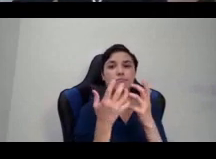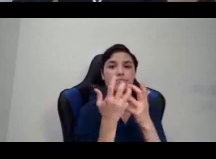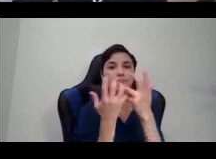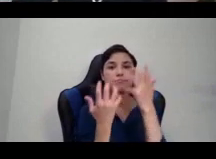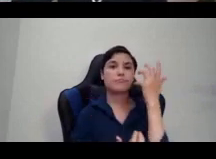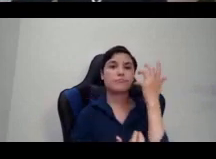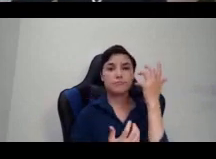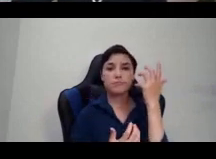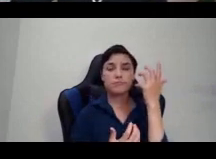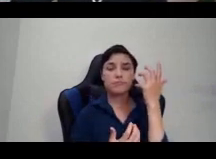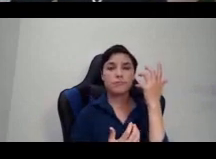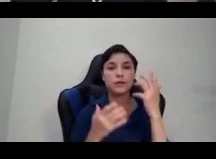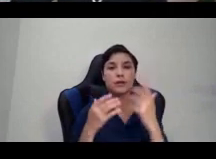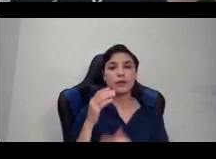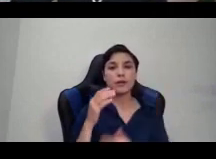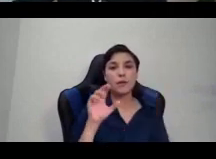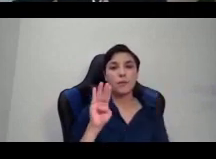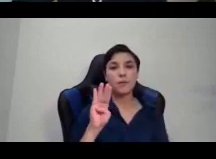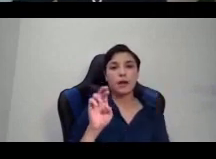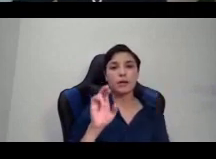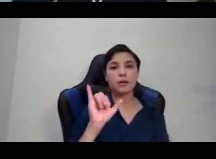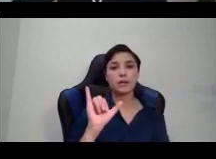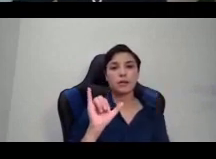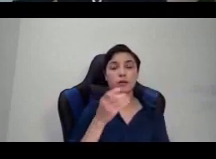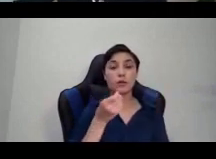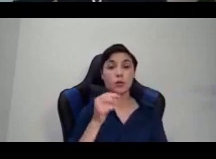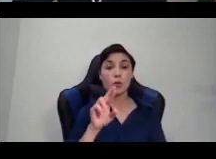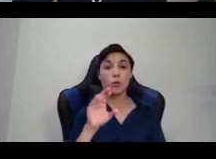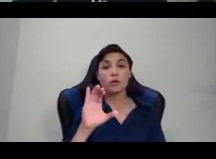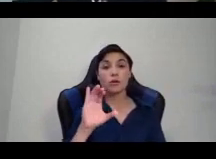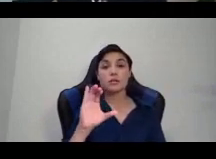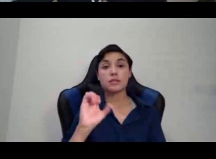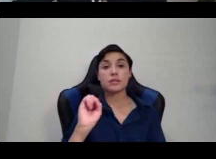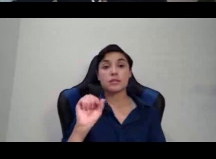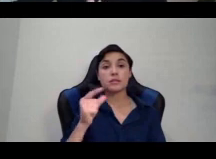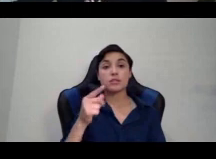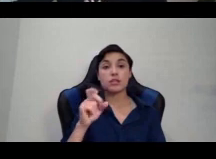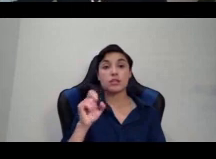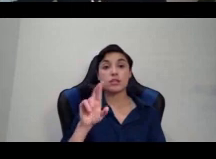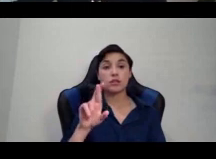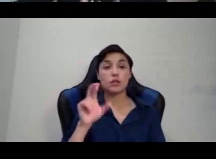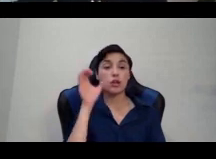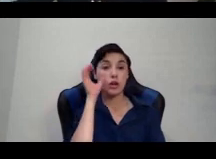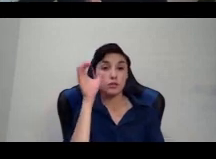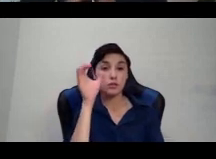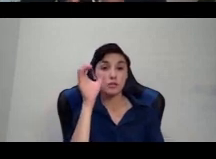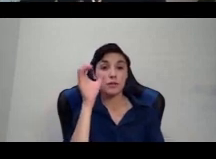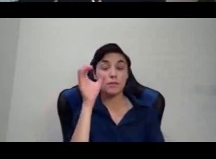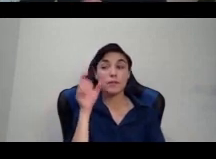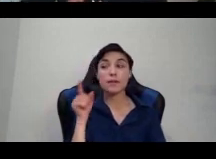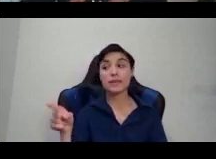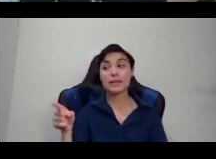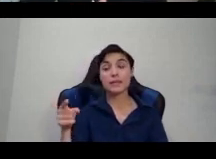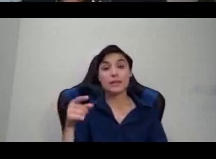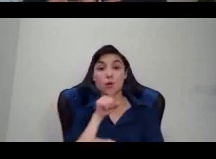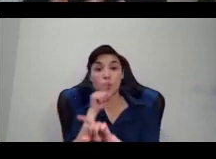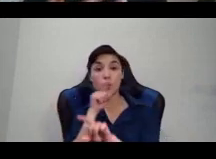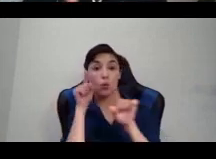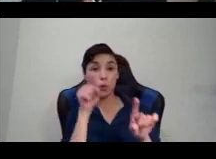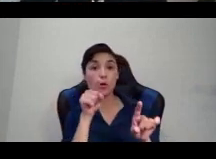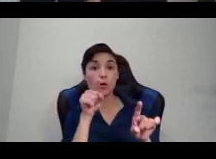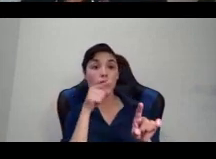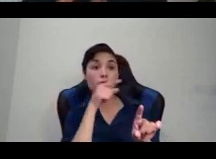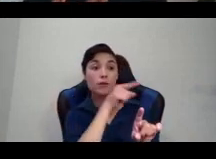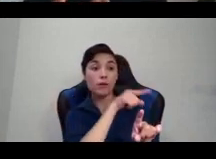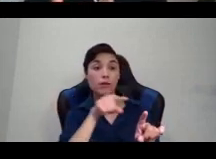so he ordered that those people be thrown to be torn to pieces by dogs, be murdered in this